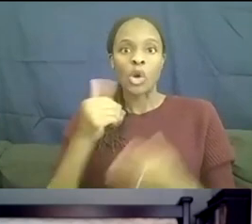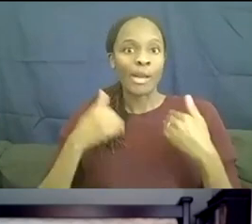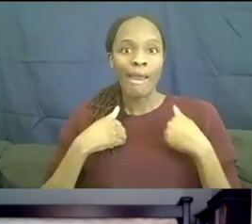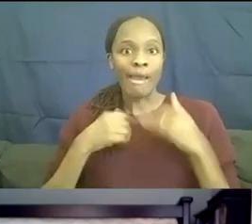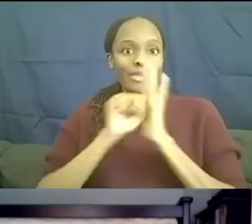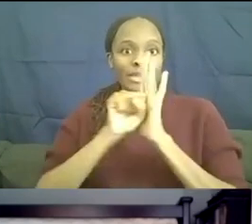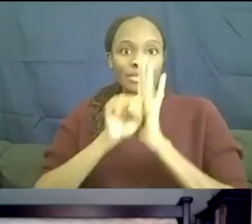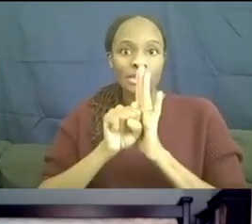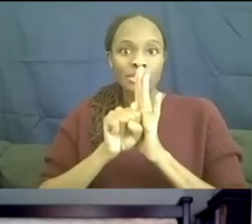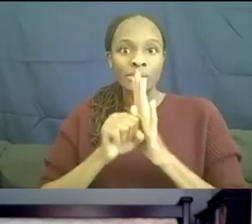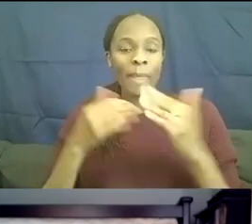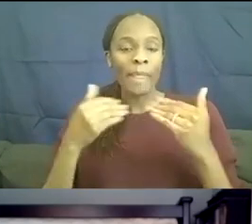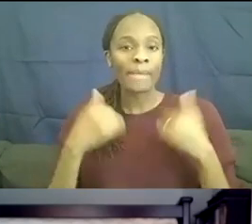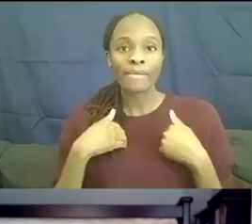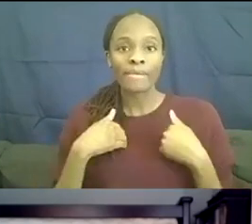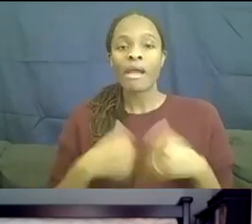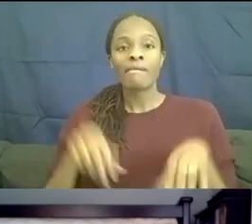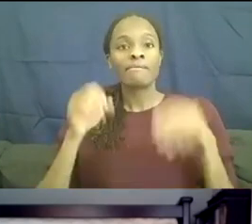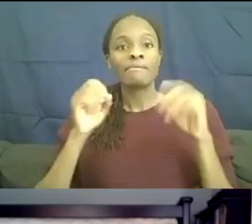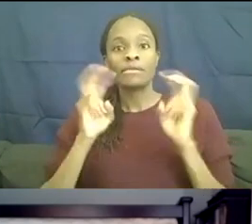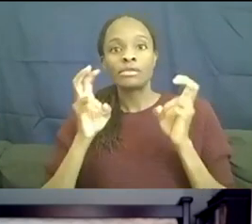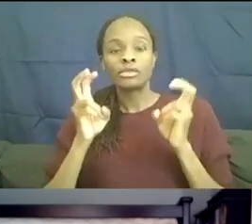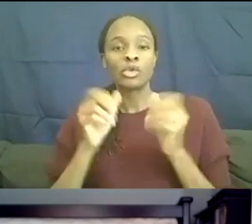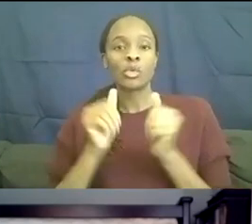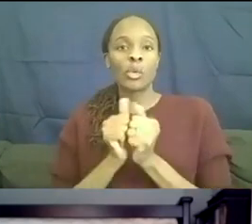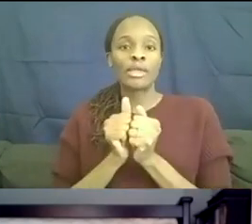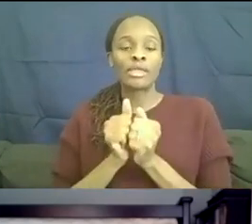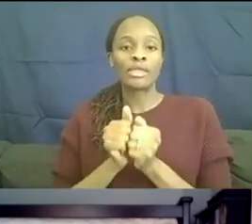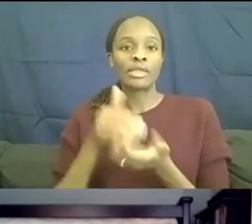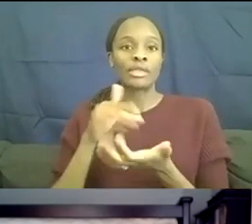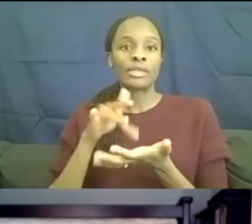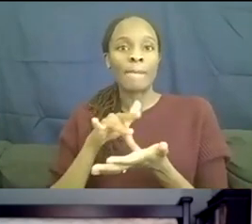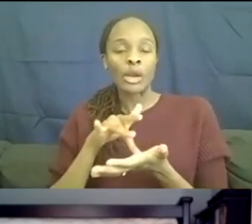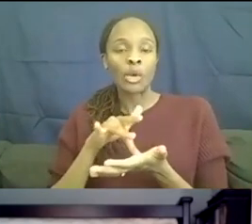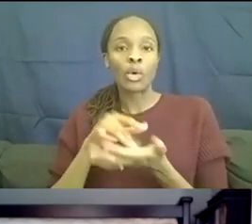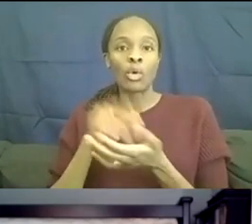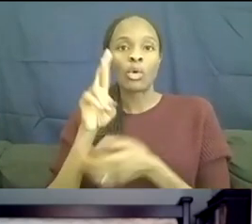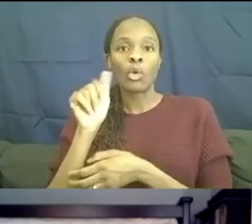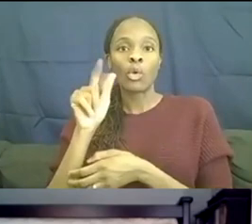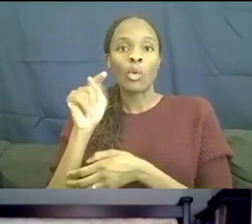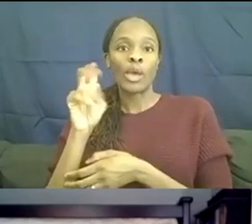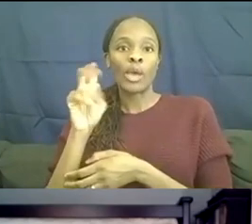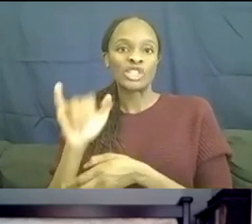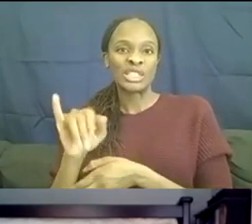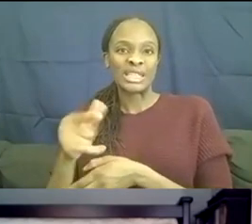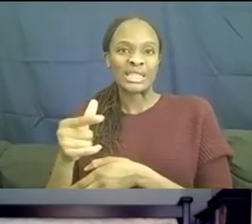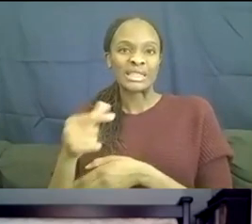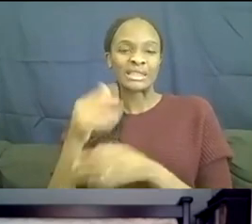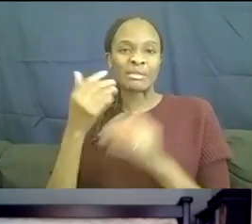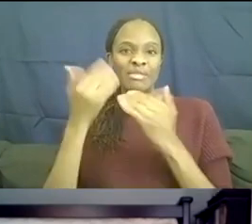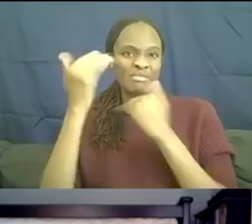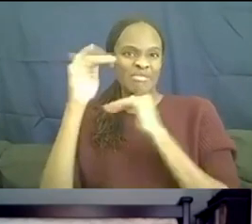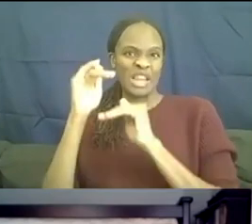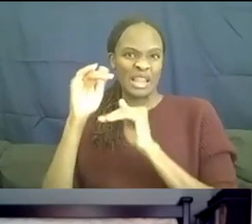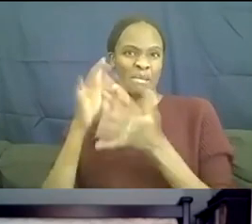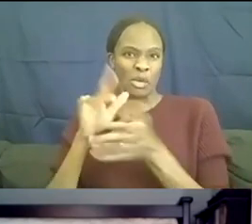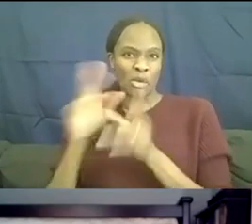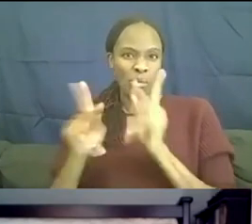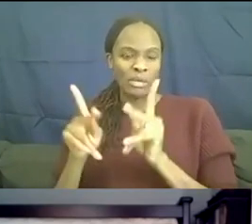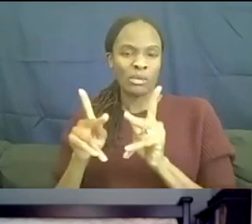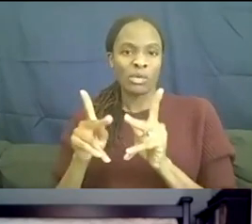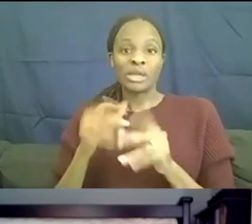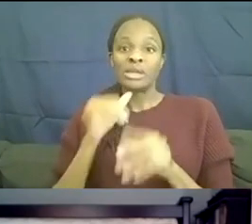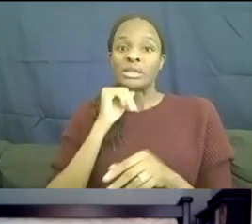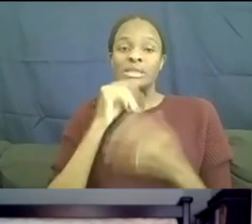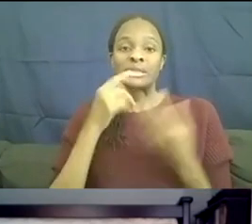risk of medical rationing, and which is happening not only around the world, but in some states right now,